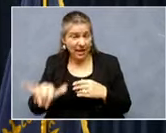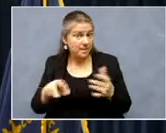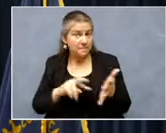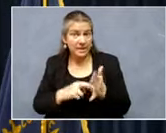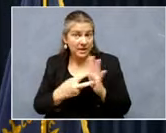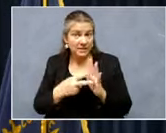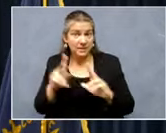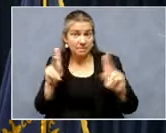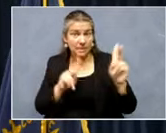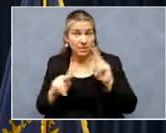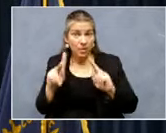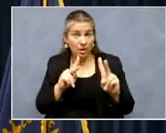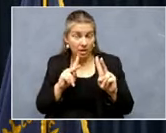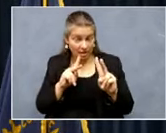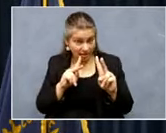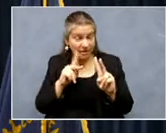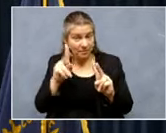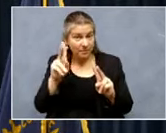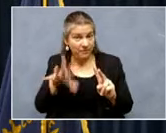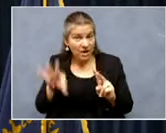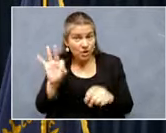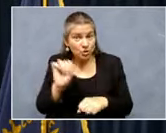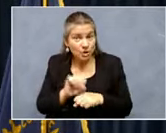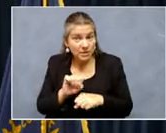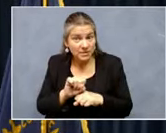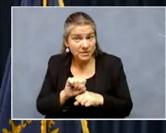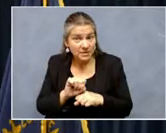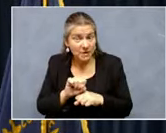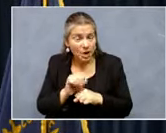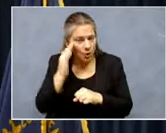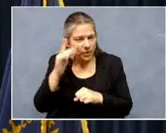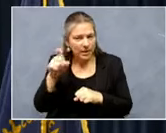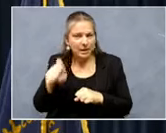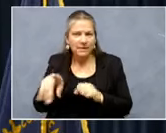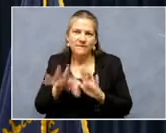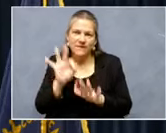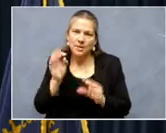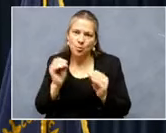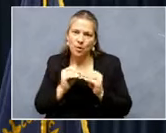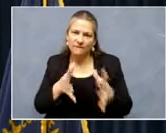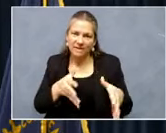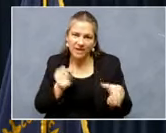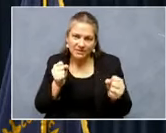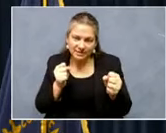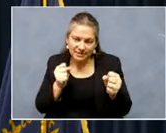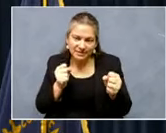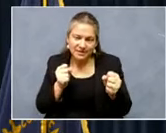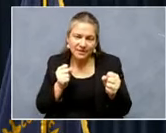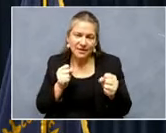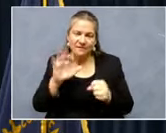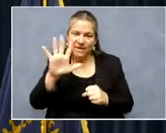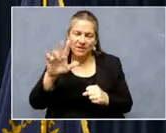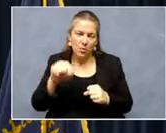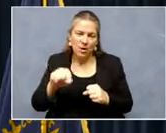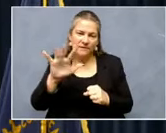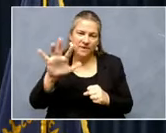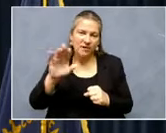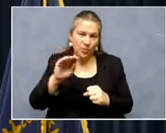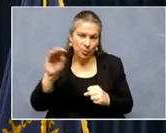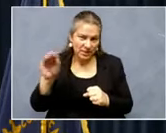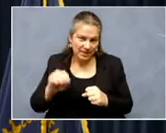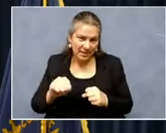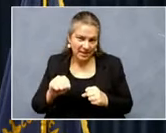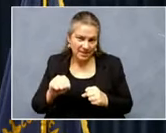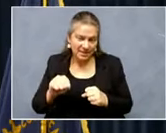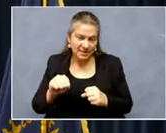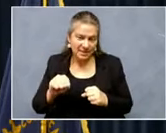are finding jobs though. know we need them to find them faster at 5.5% is,